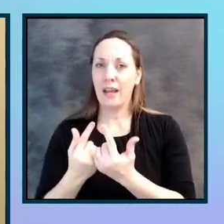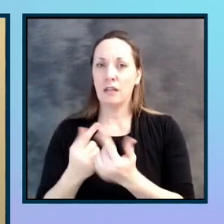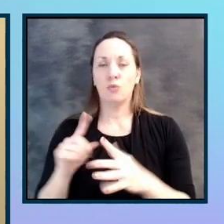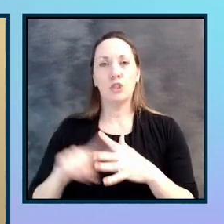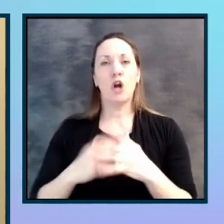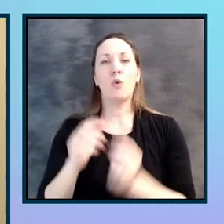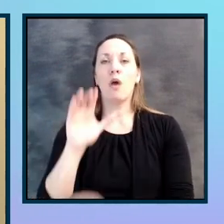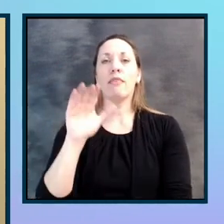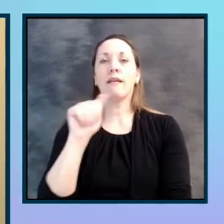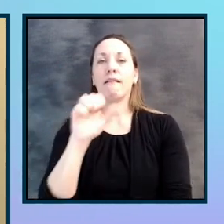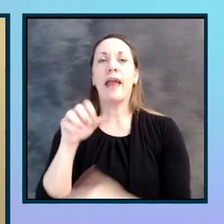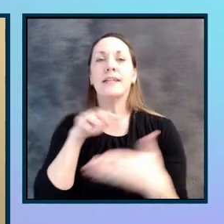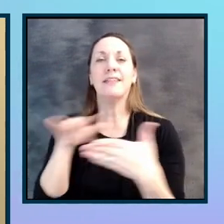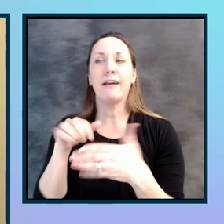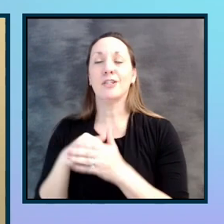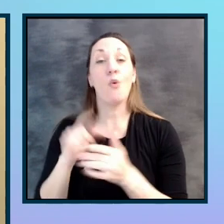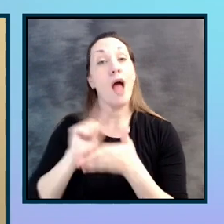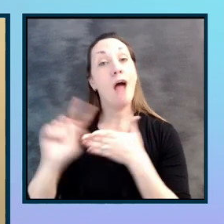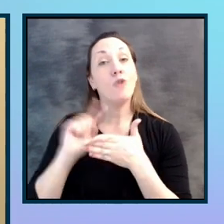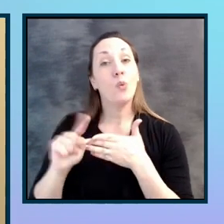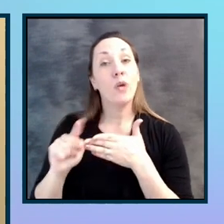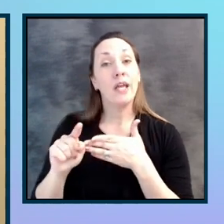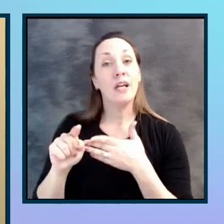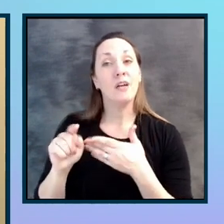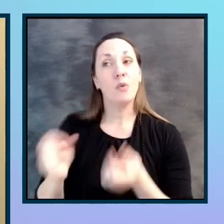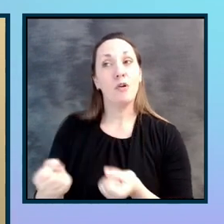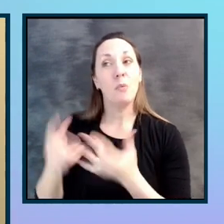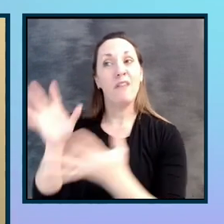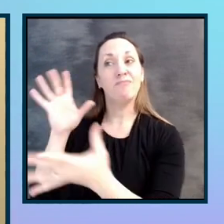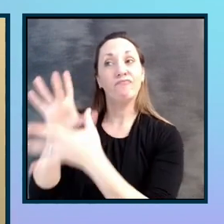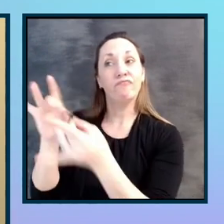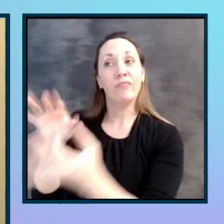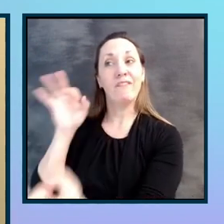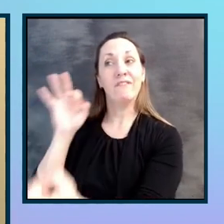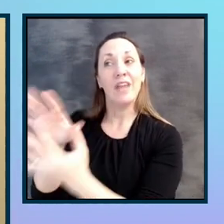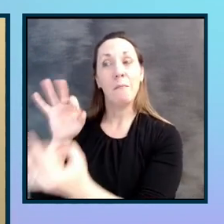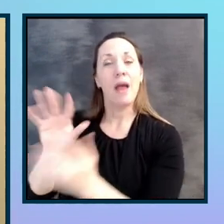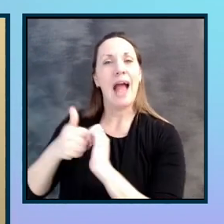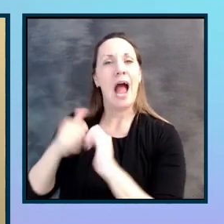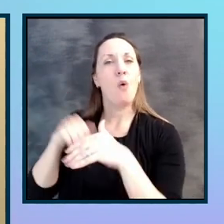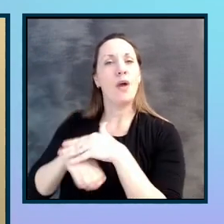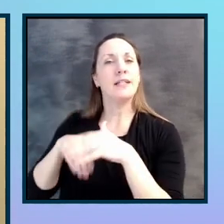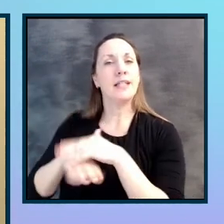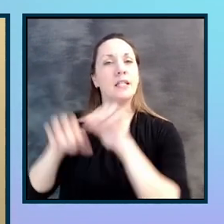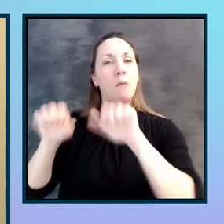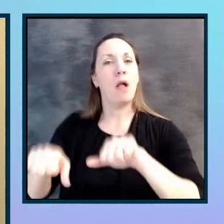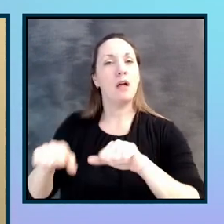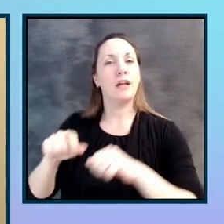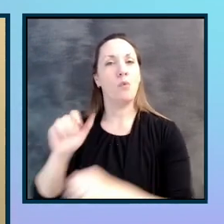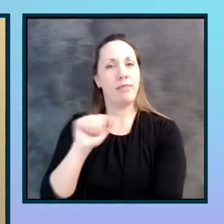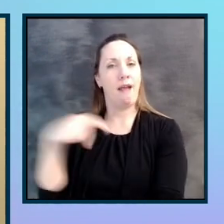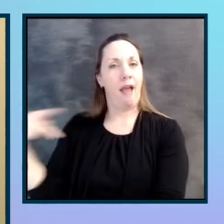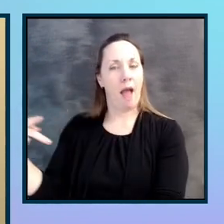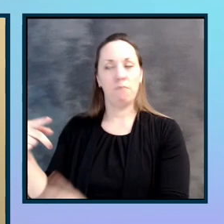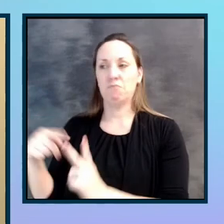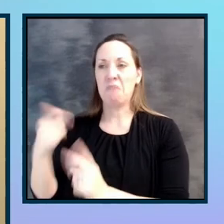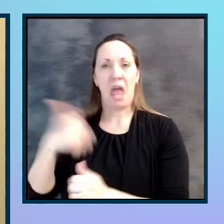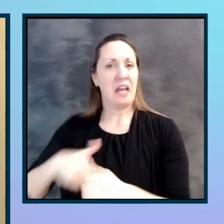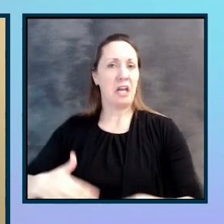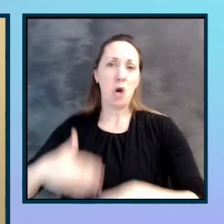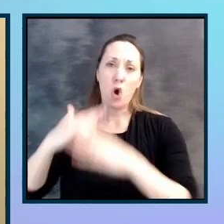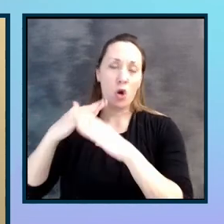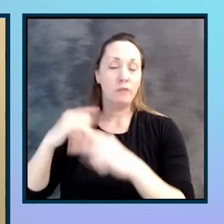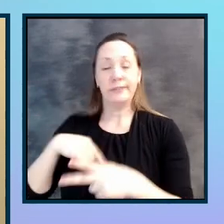were providing feedback about how the accessibility was of the app, any hurdles we were running into our favorite